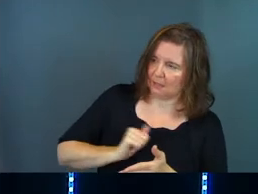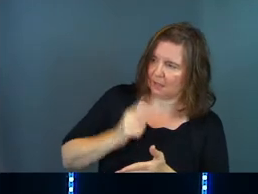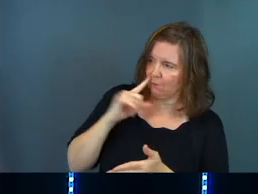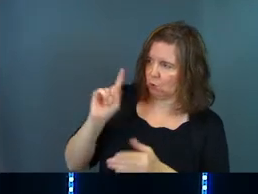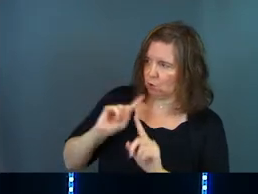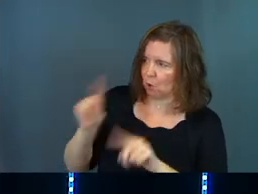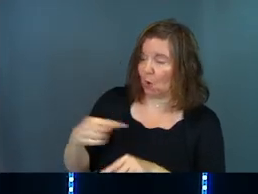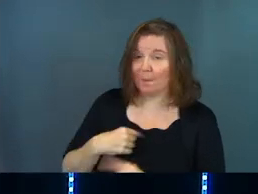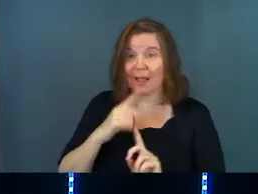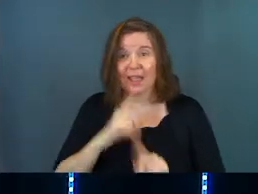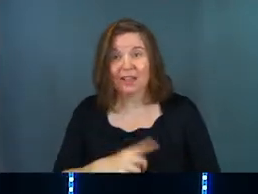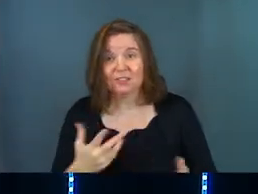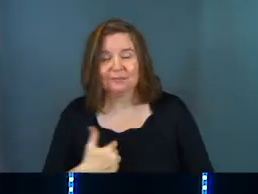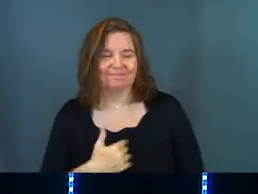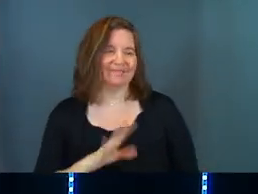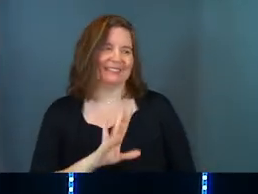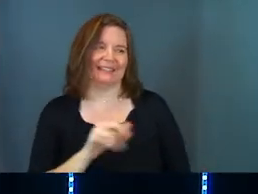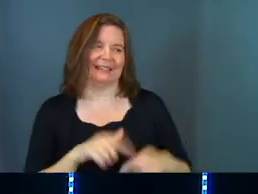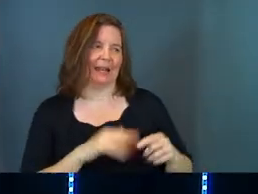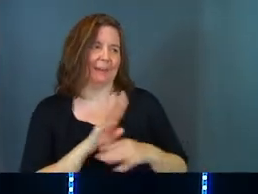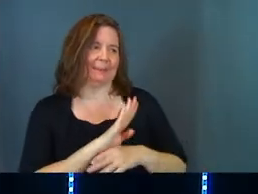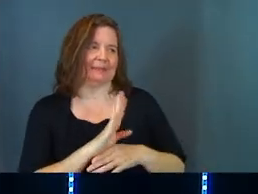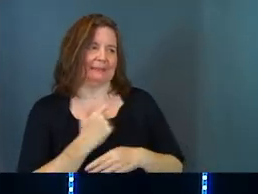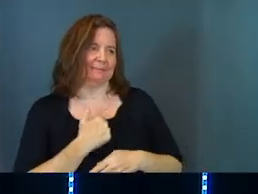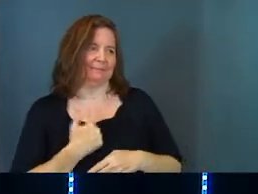to go. My answer to him is I'm too busy.